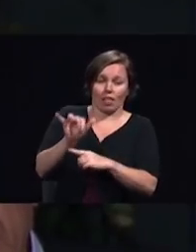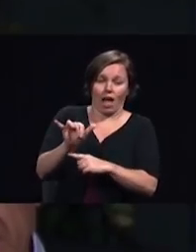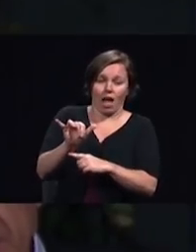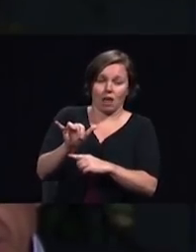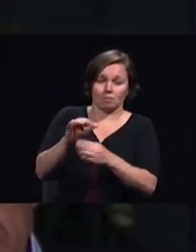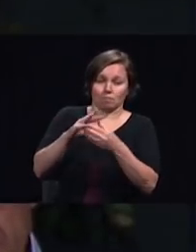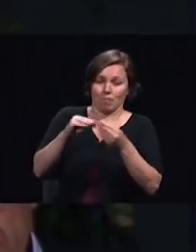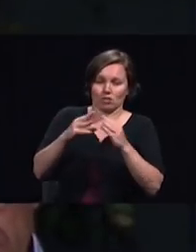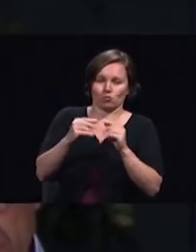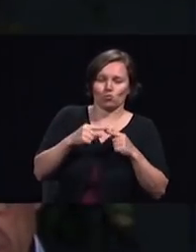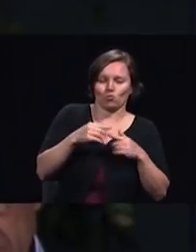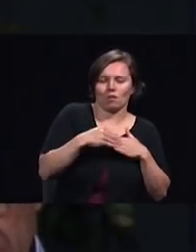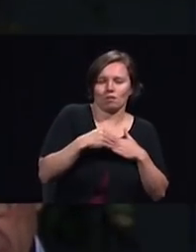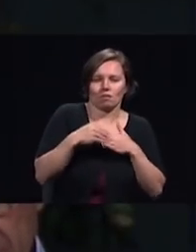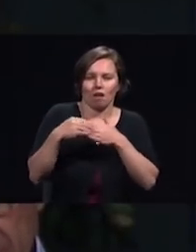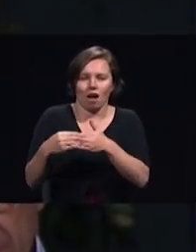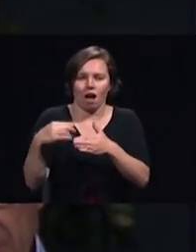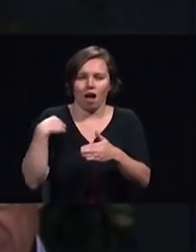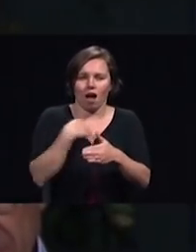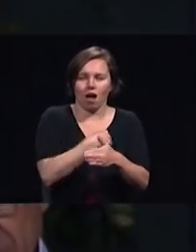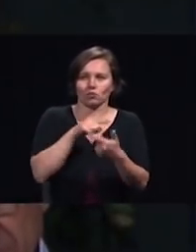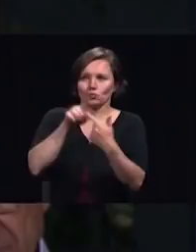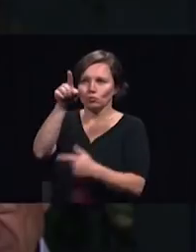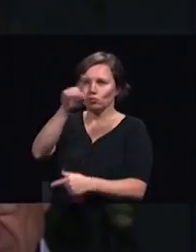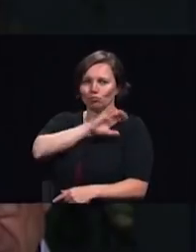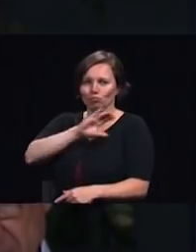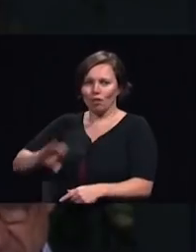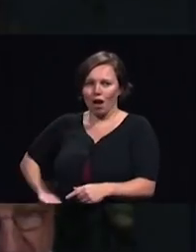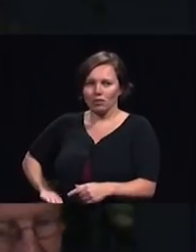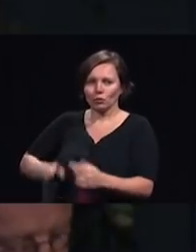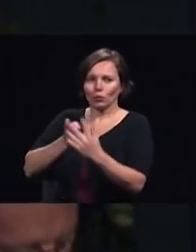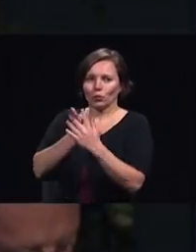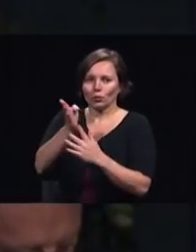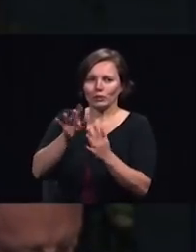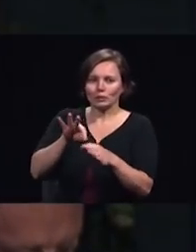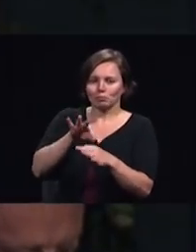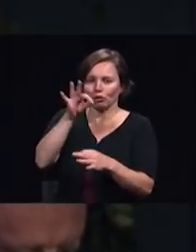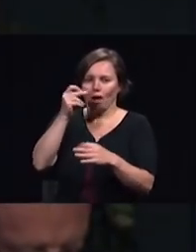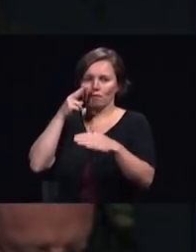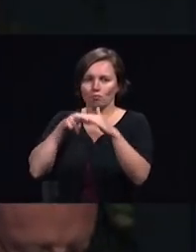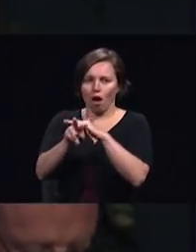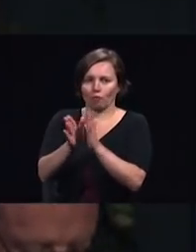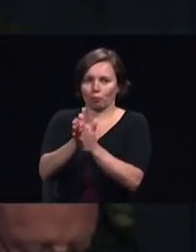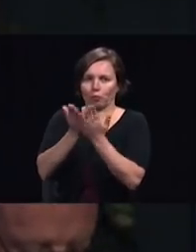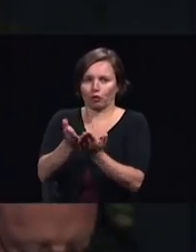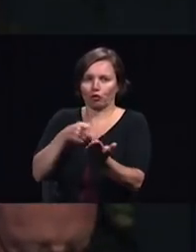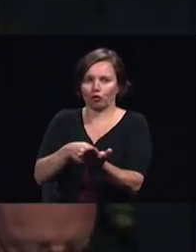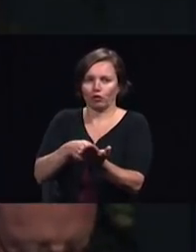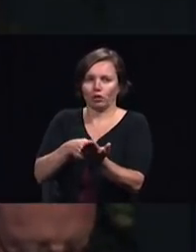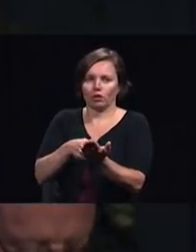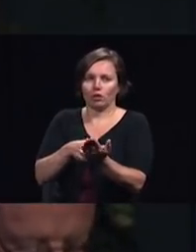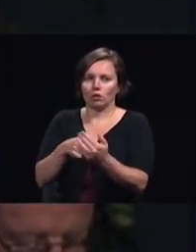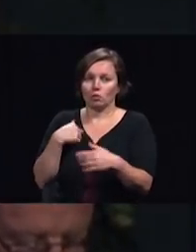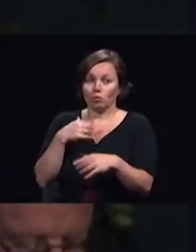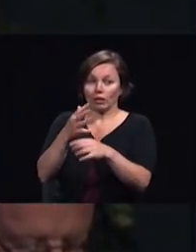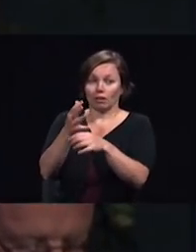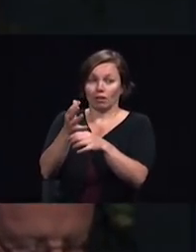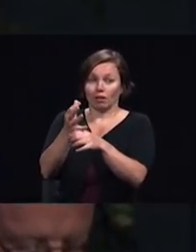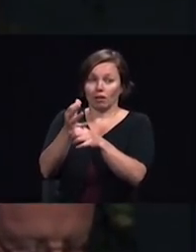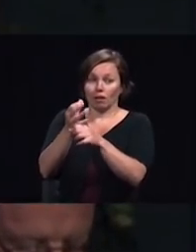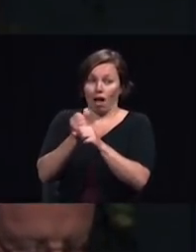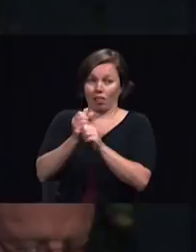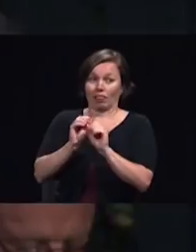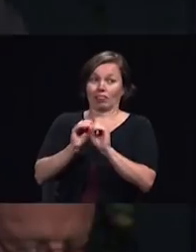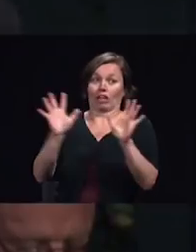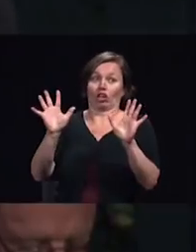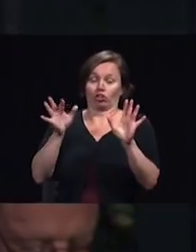to Christ and to the Bible and we've received powerful practical instructions from God through the spirit of prophecy